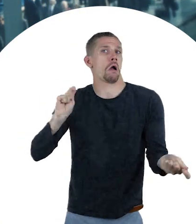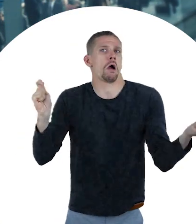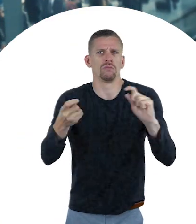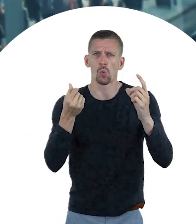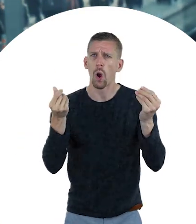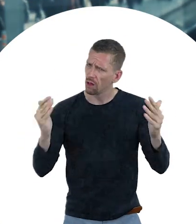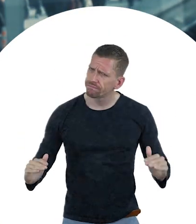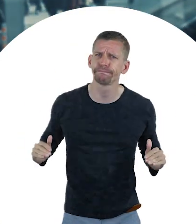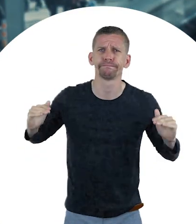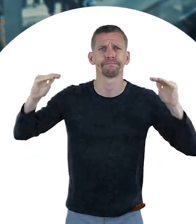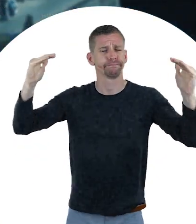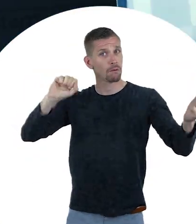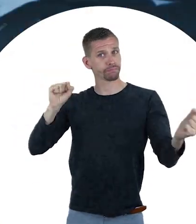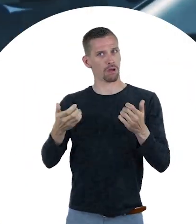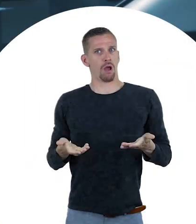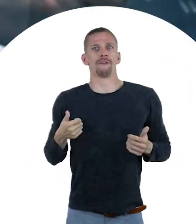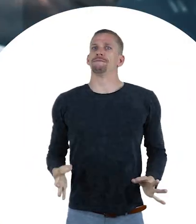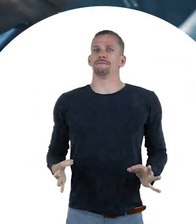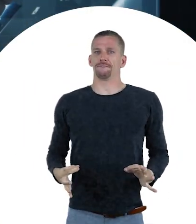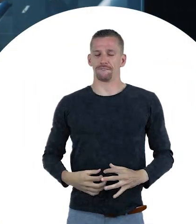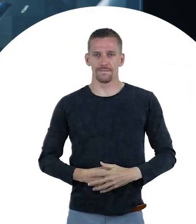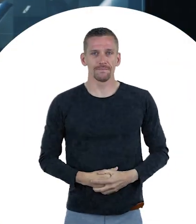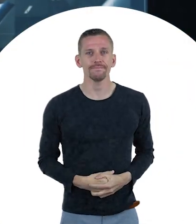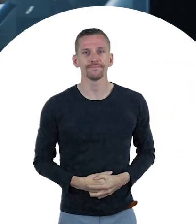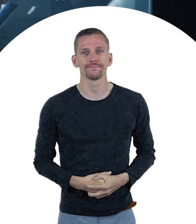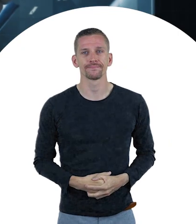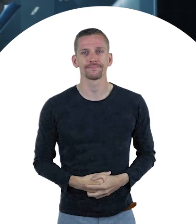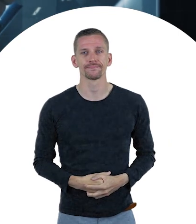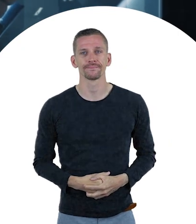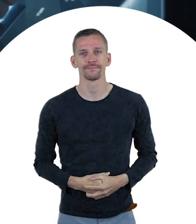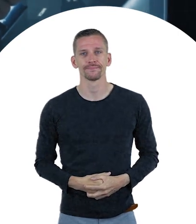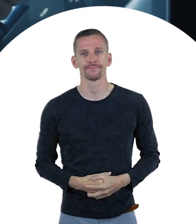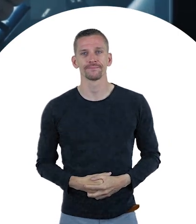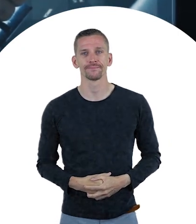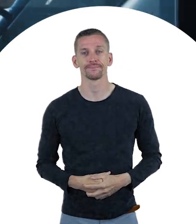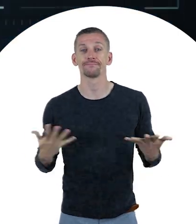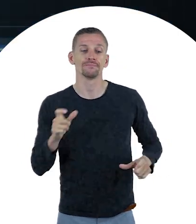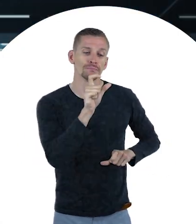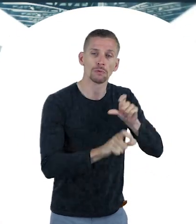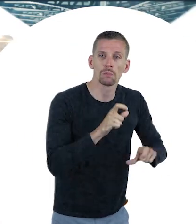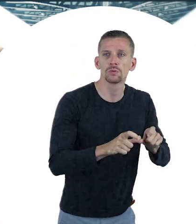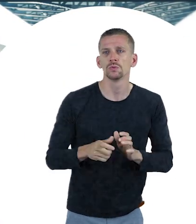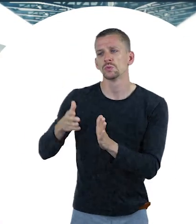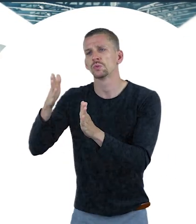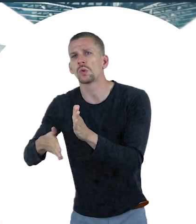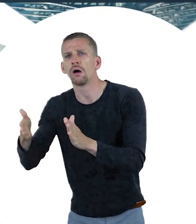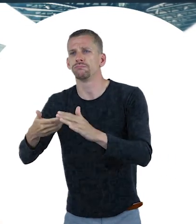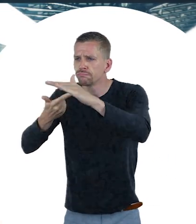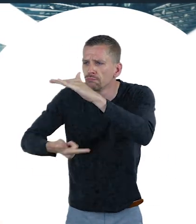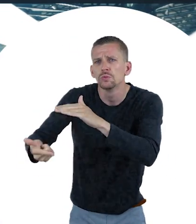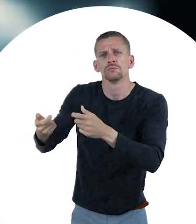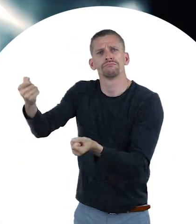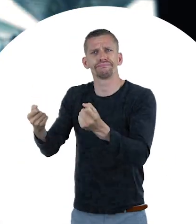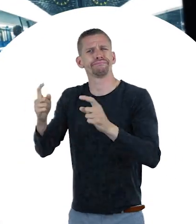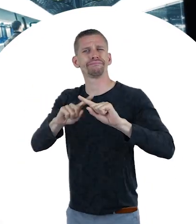improving levels of service quality for users, all within the context of complete interoperability. It is